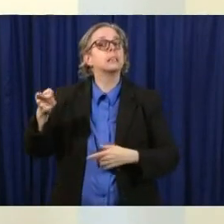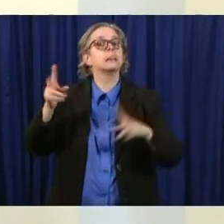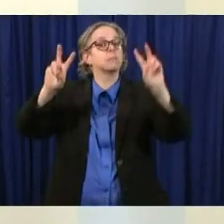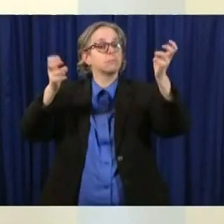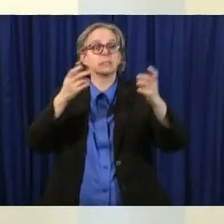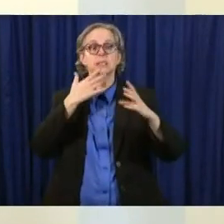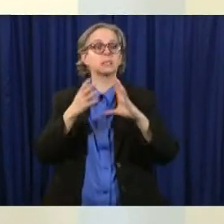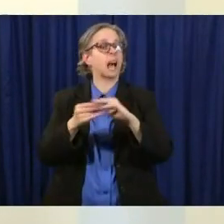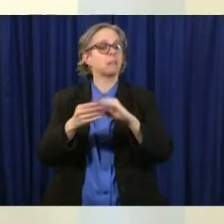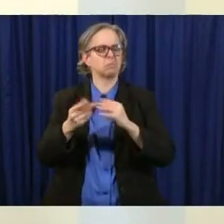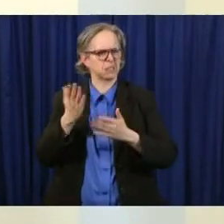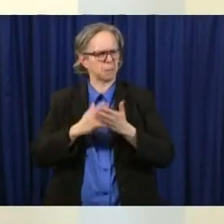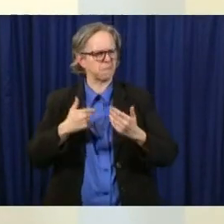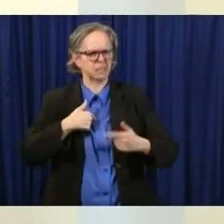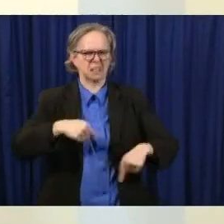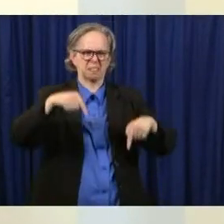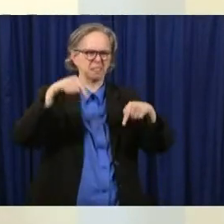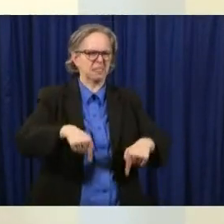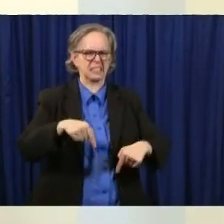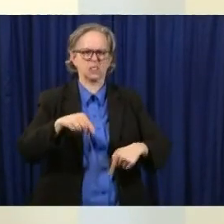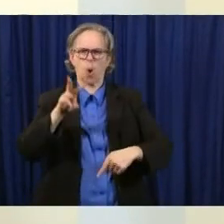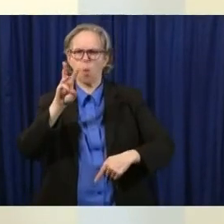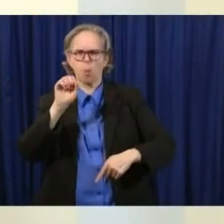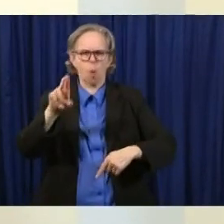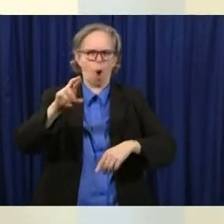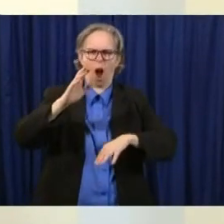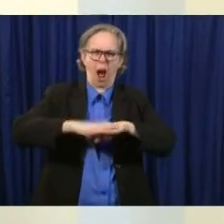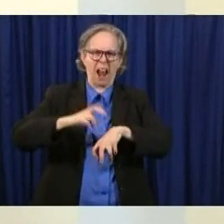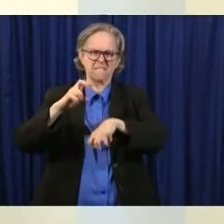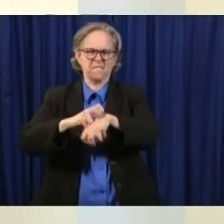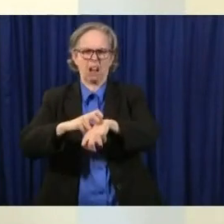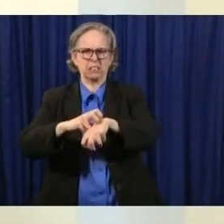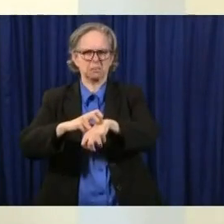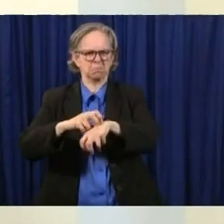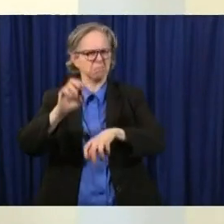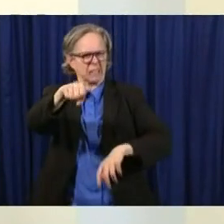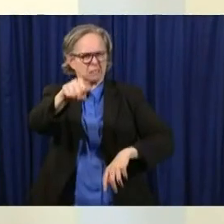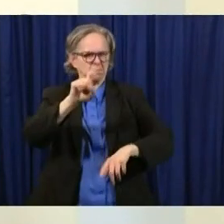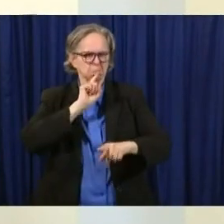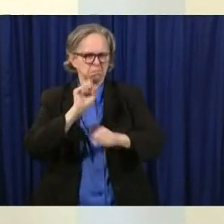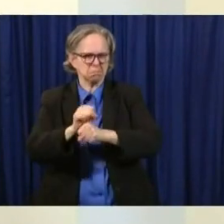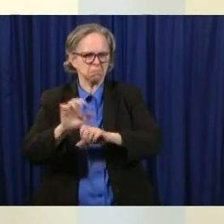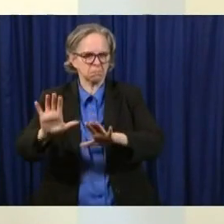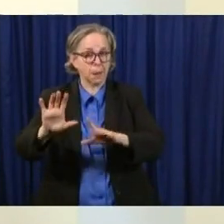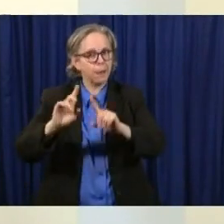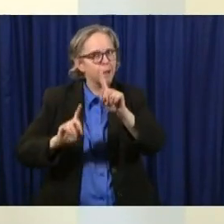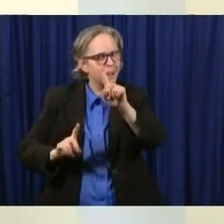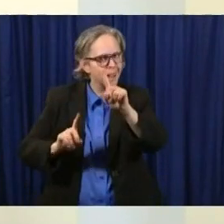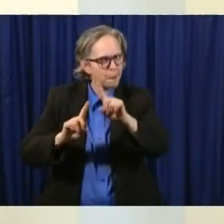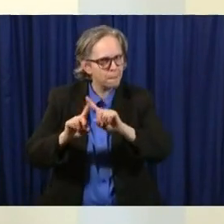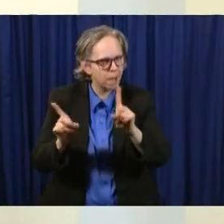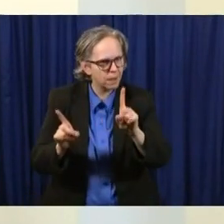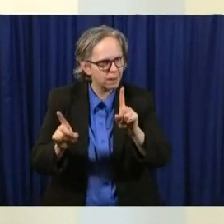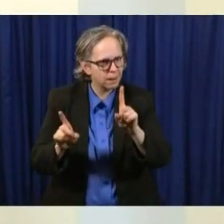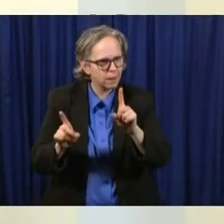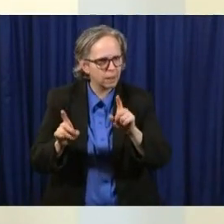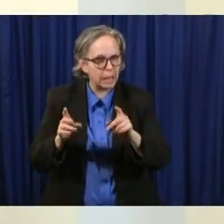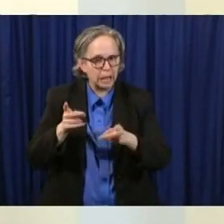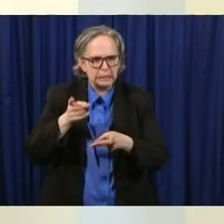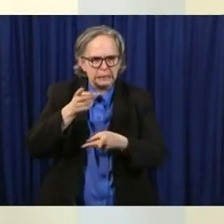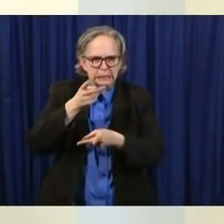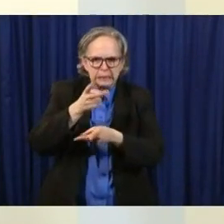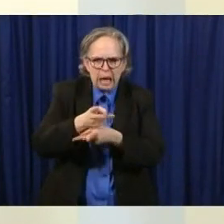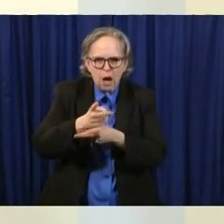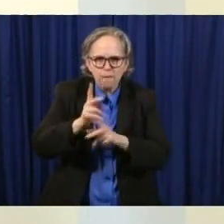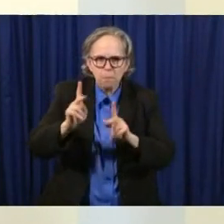but he also said the caring people and the things we are doing collectively to help each other right now through these very